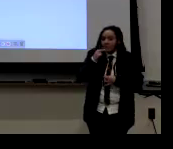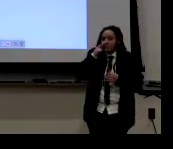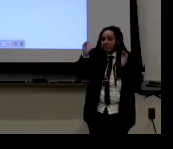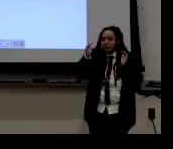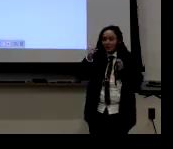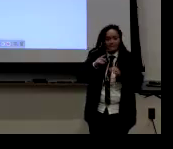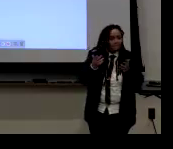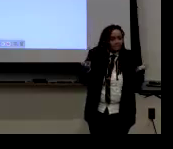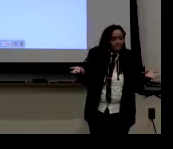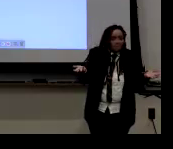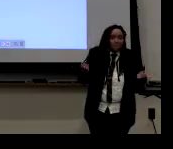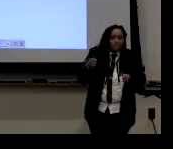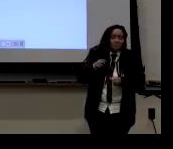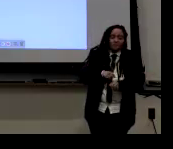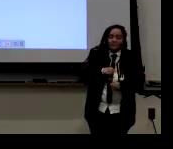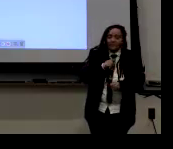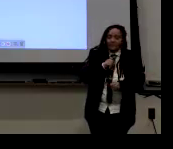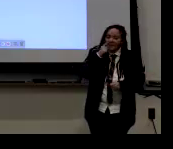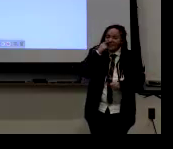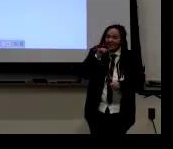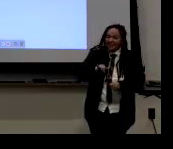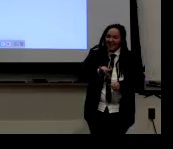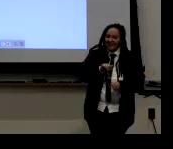but it'd be interesting to compare.